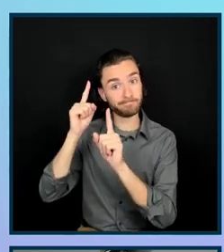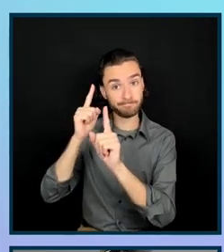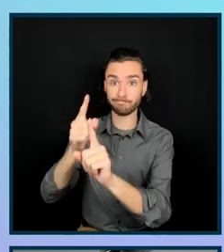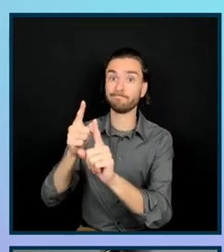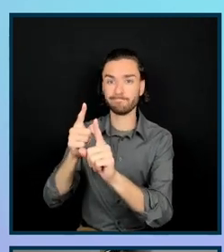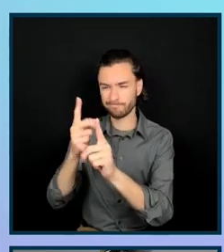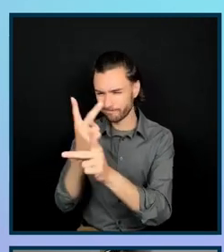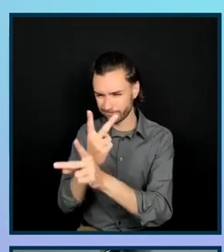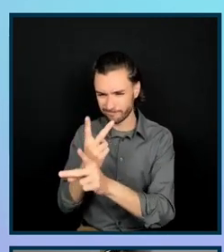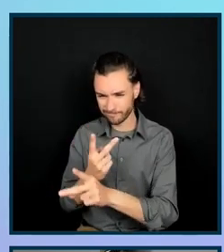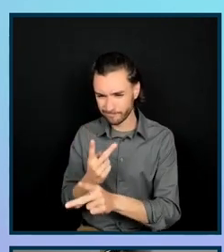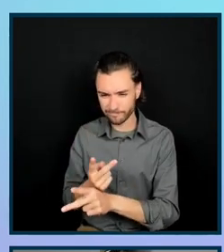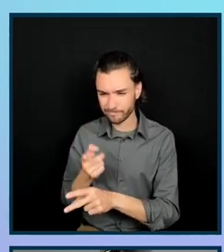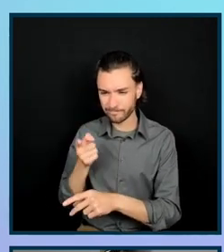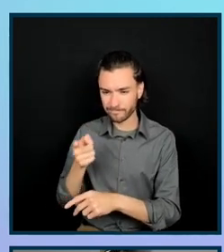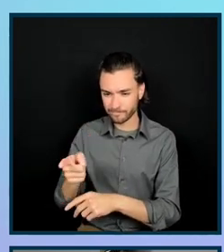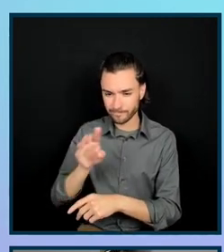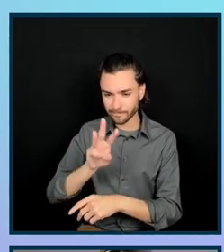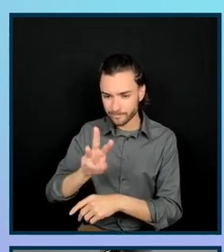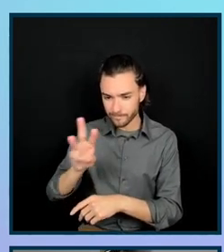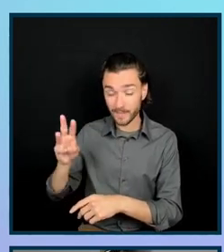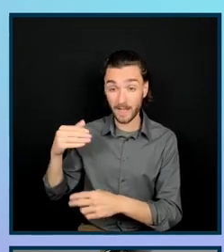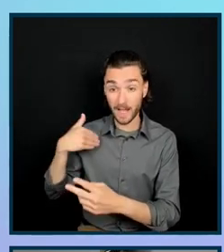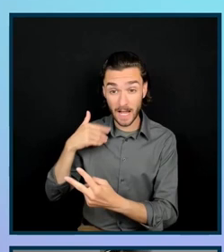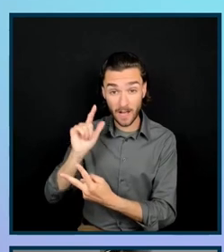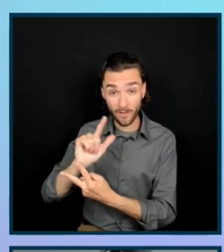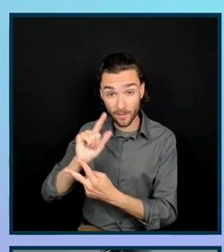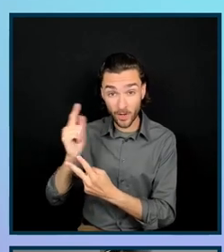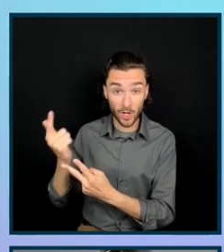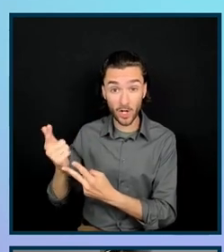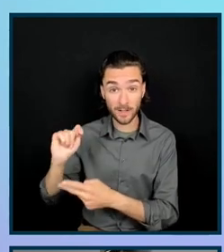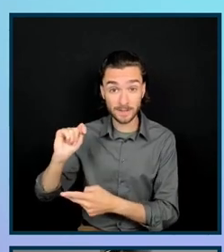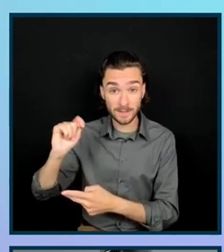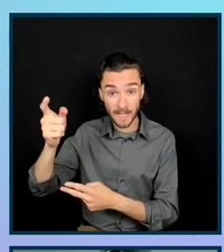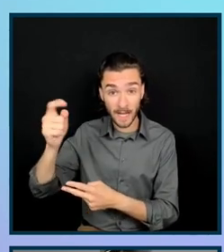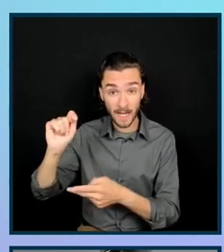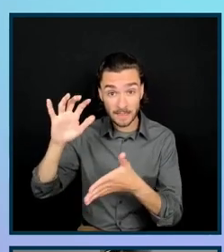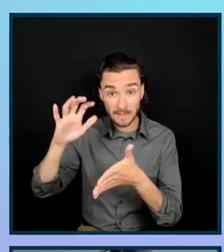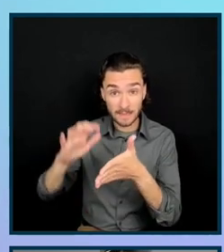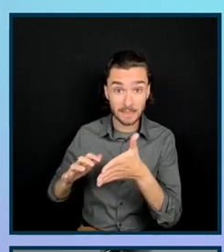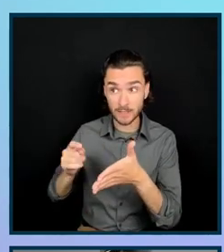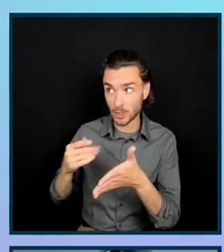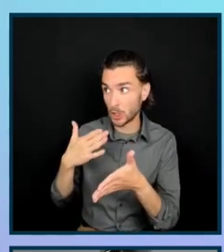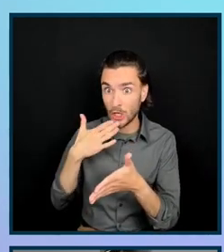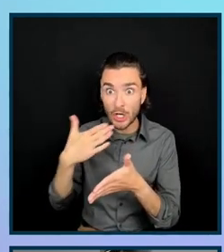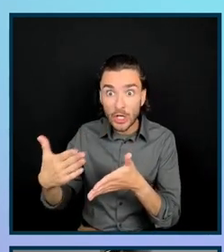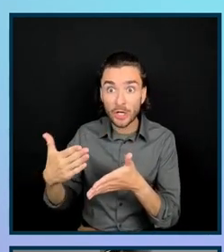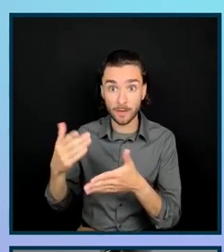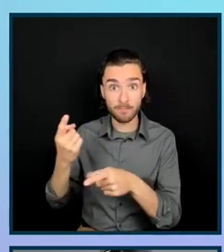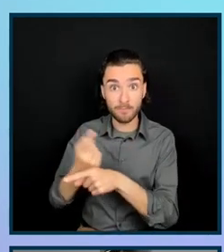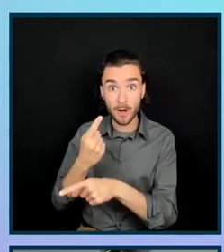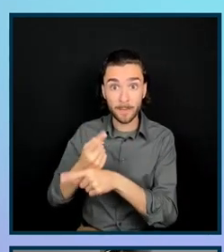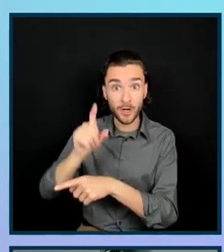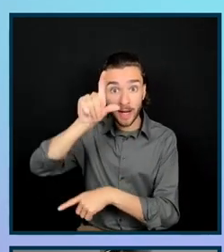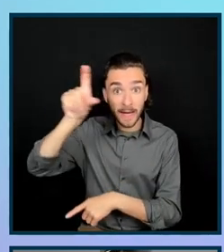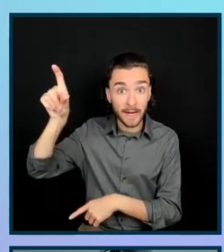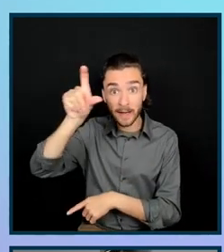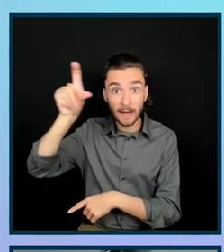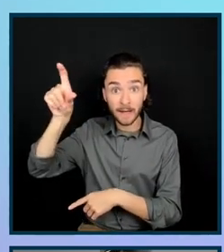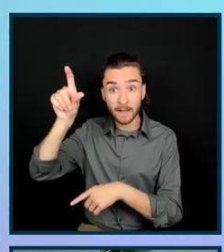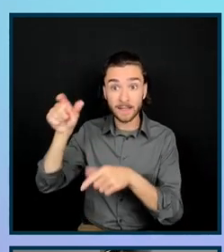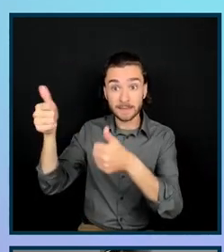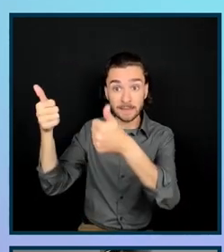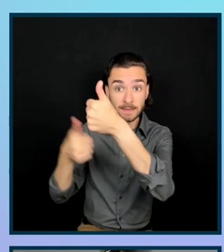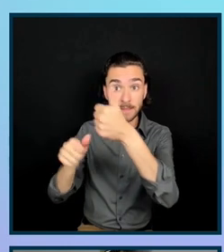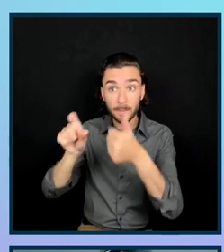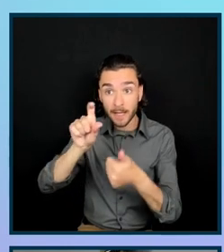does the site have alt text that's there? Is it good? Does your site have proper headings and subheadings? And is it properly